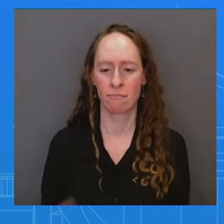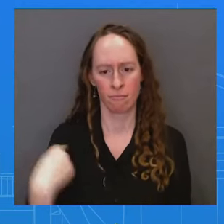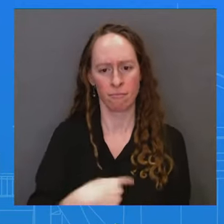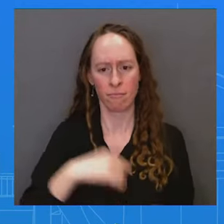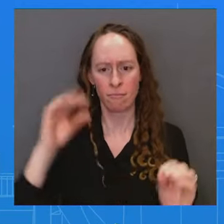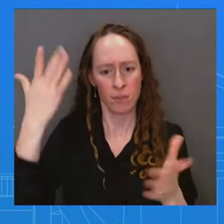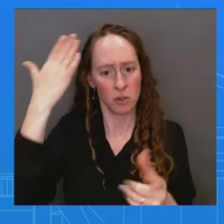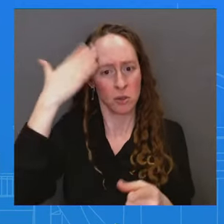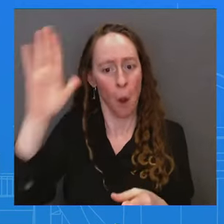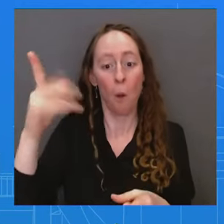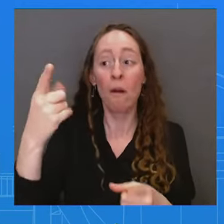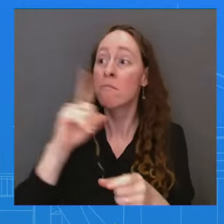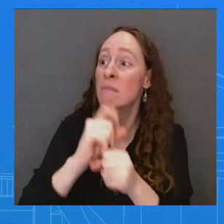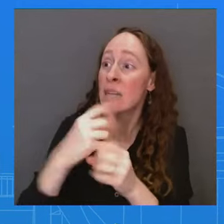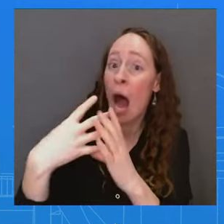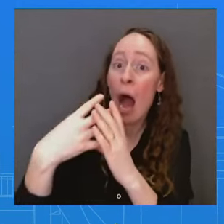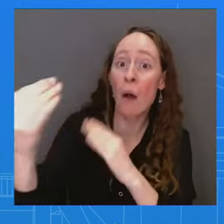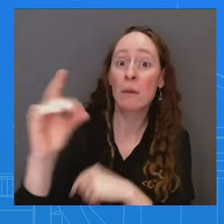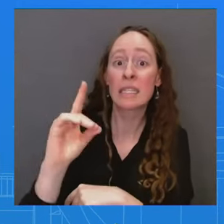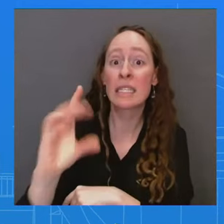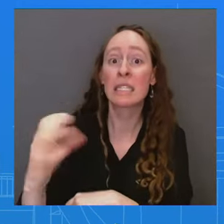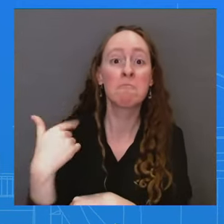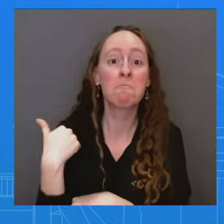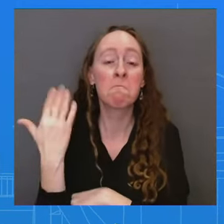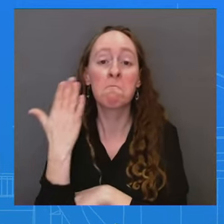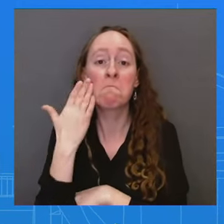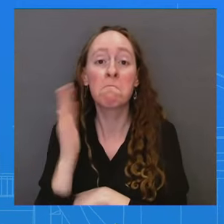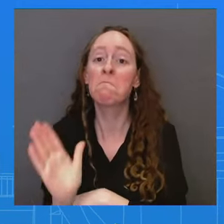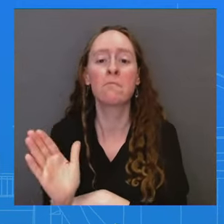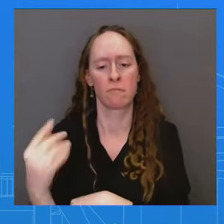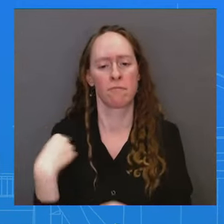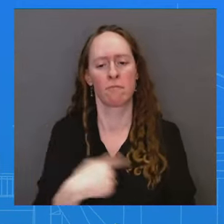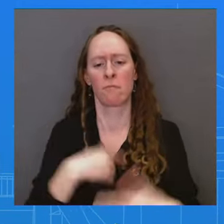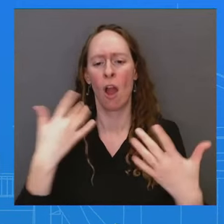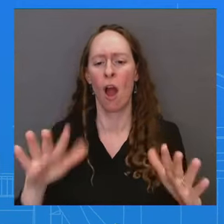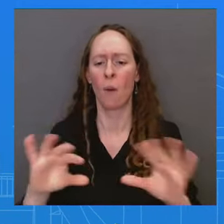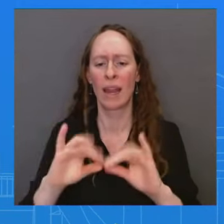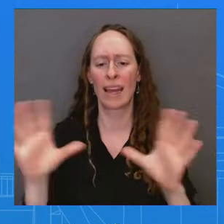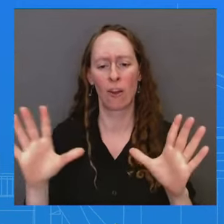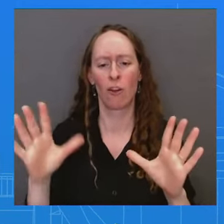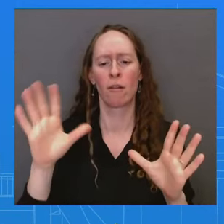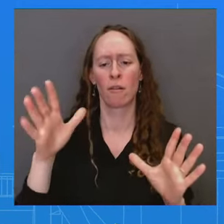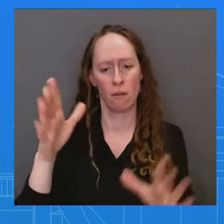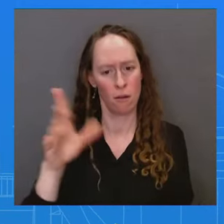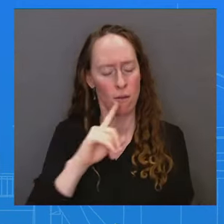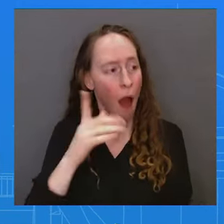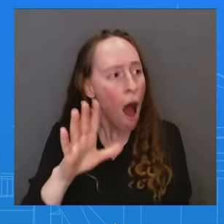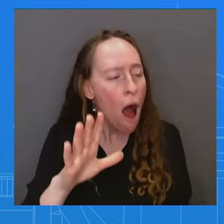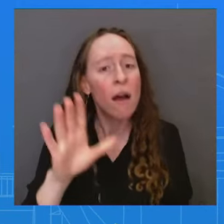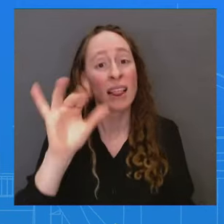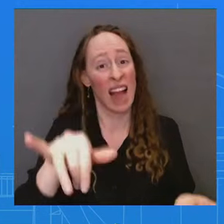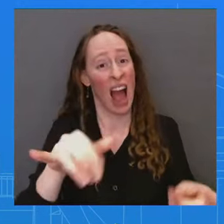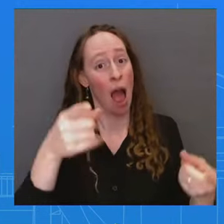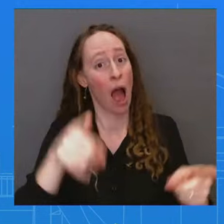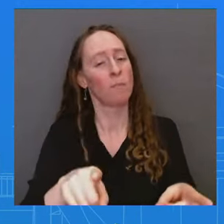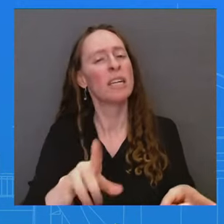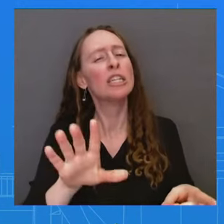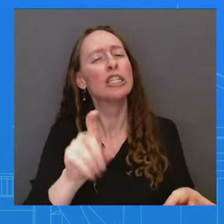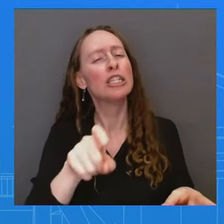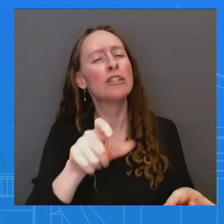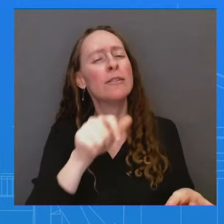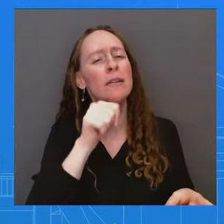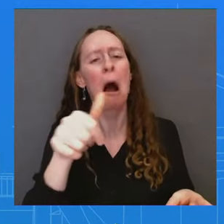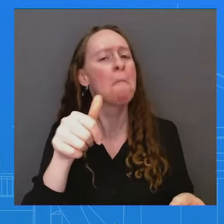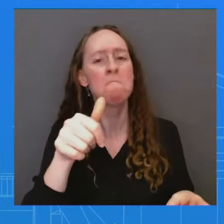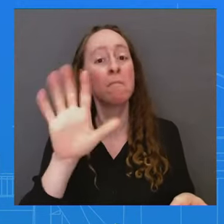And I've said repeatedly that that's a problem. That should not happen again. That if a Cabinet official becomes hospitalized or has to be seen for